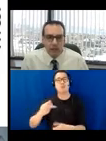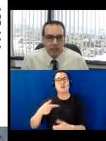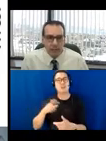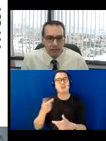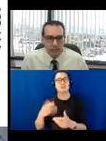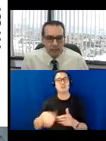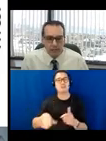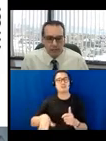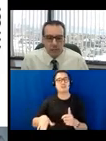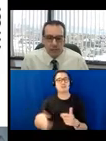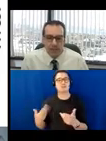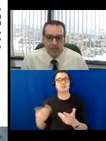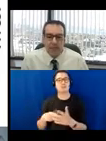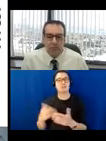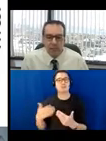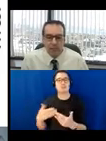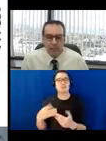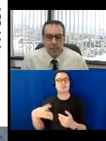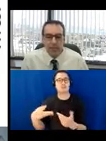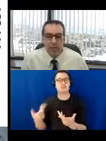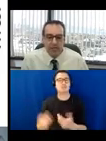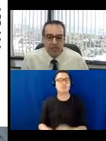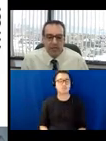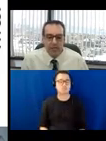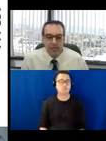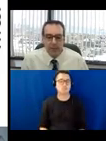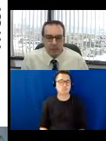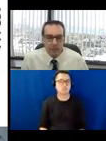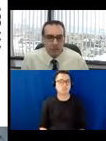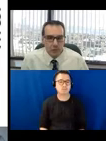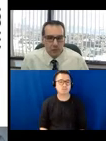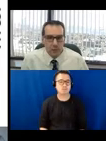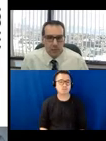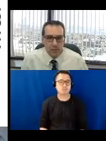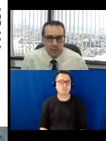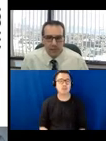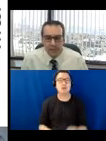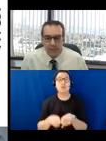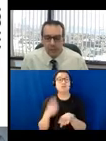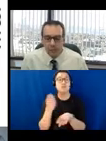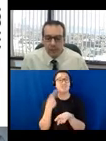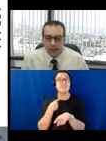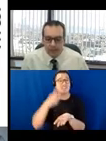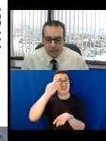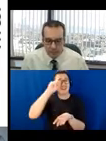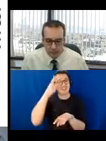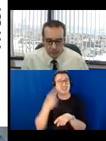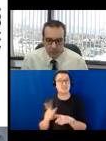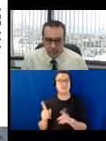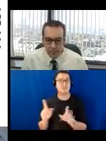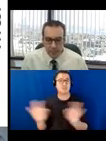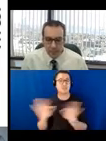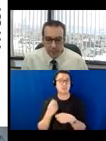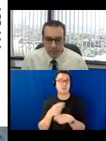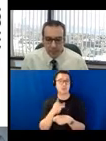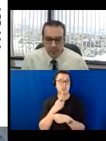than 48 inches so someone can actually reach and activate those controls that they would have access to?